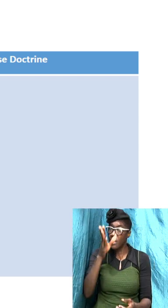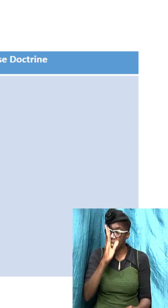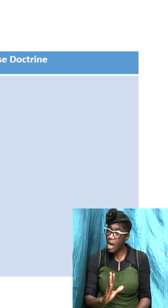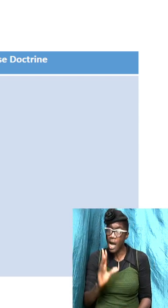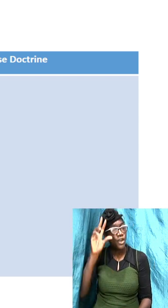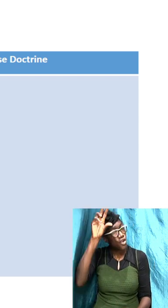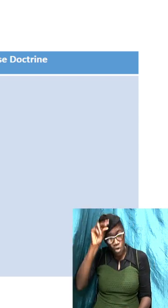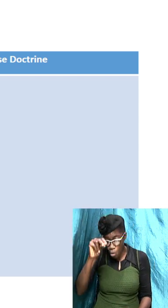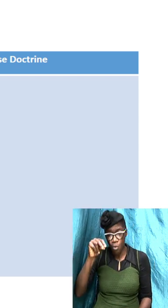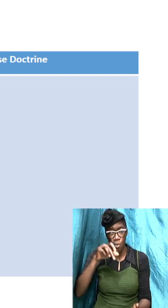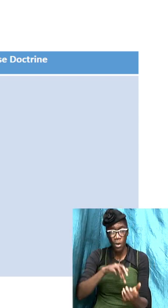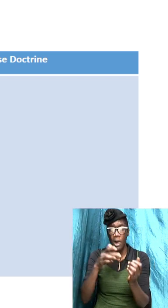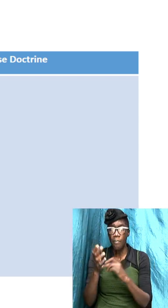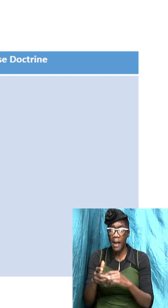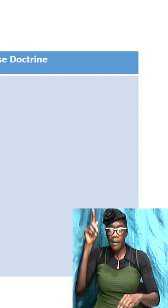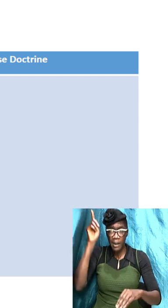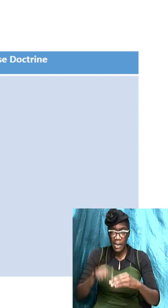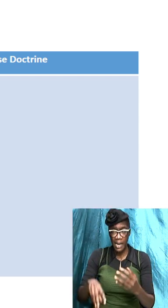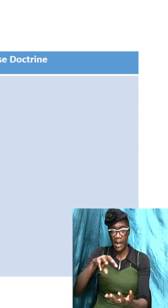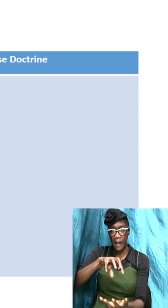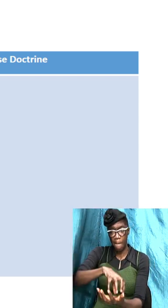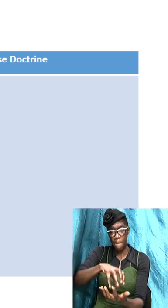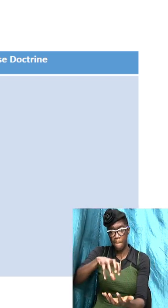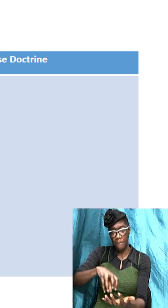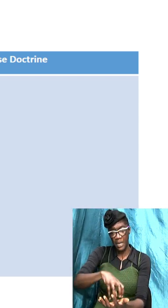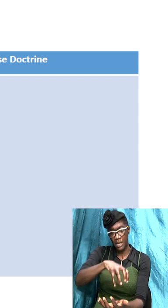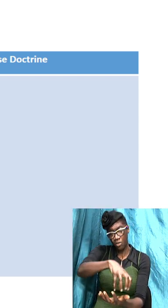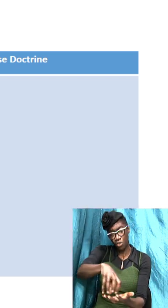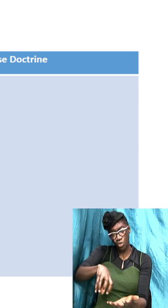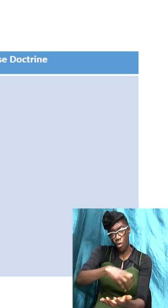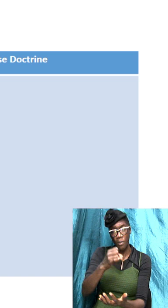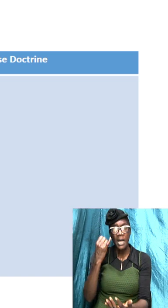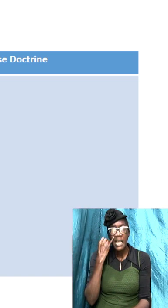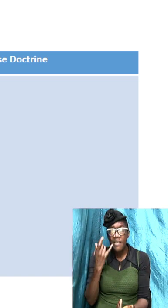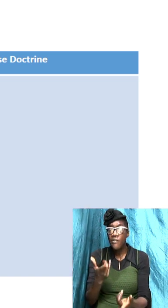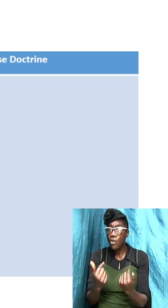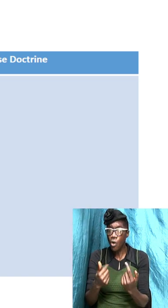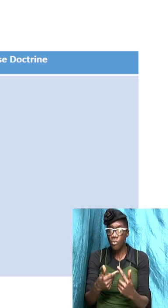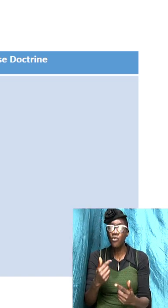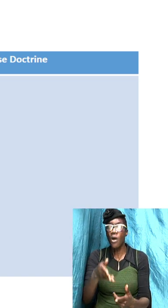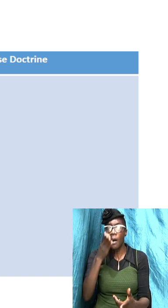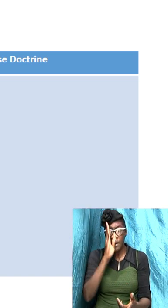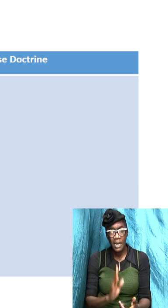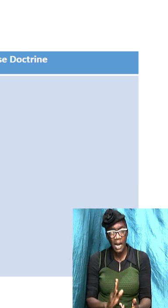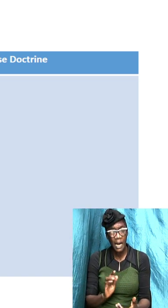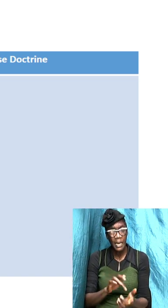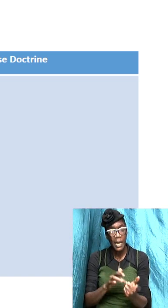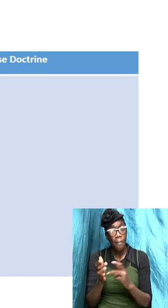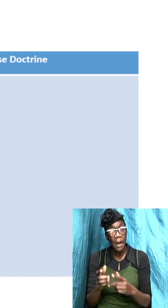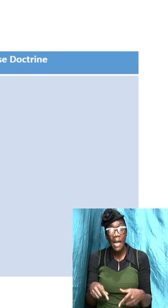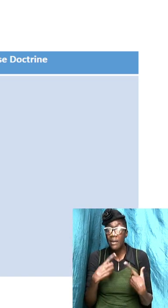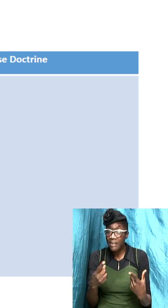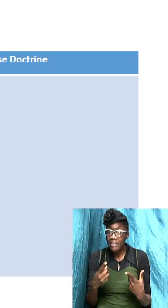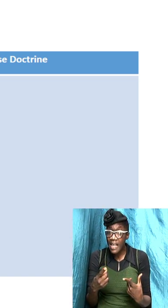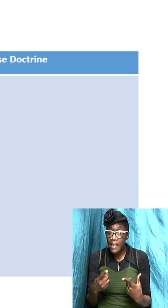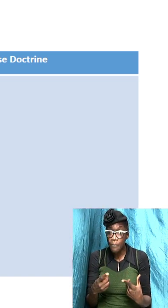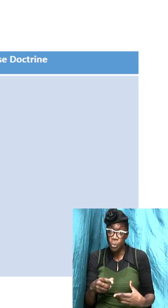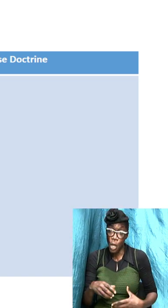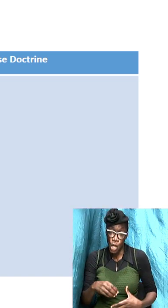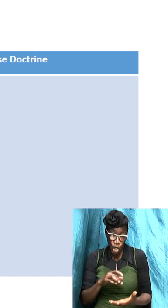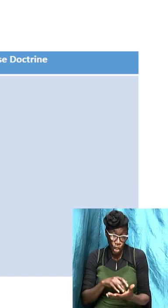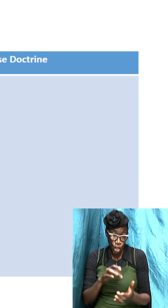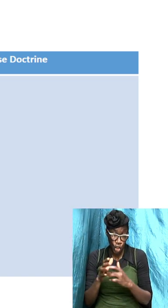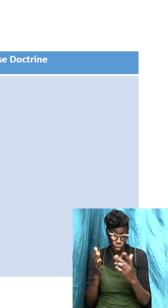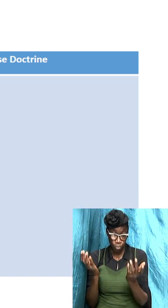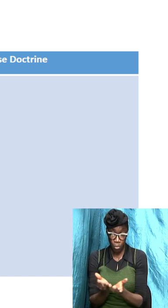if it comes from God the Bible said the scriptures were given by the inspiration